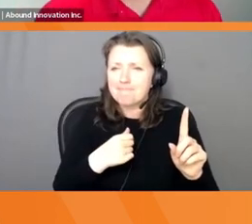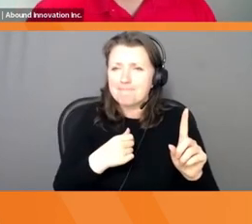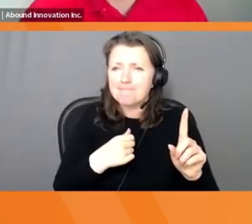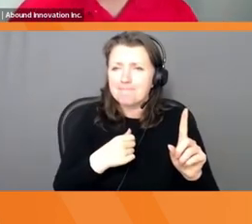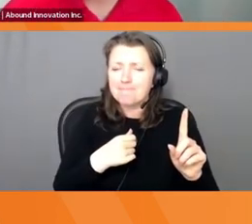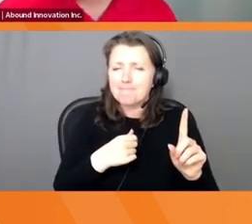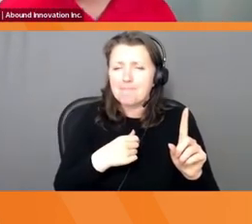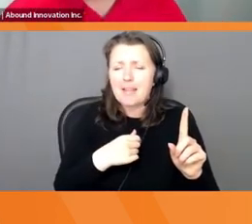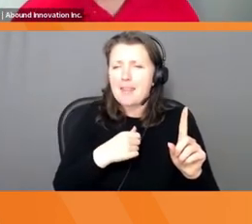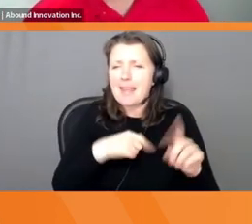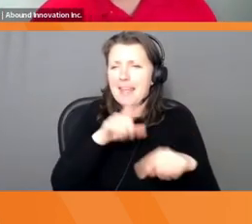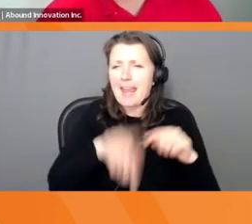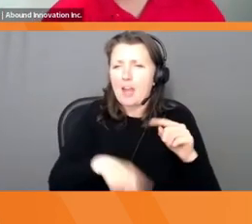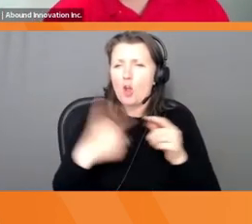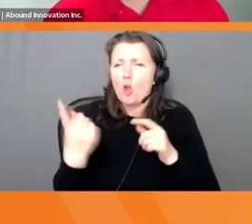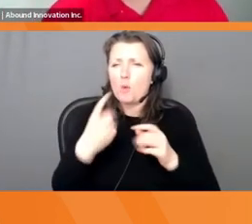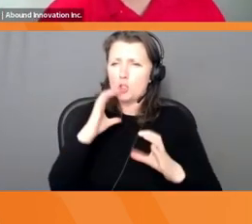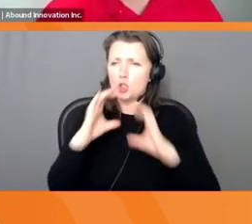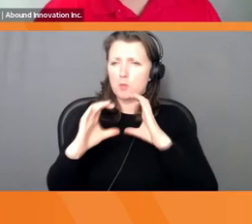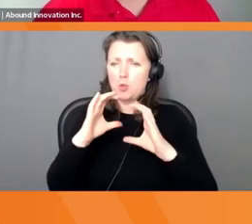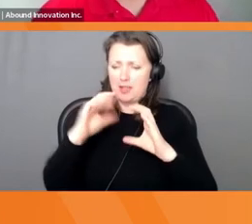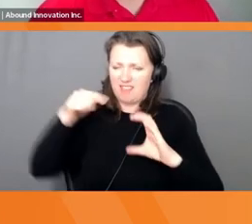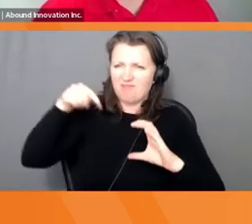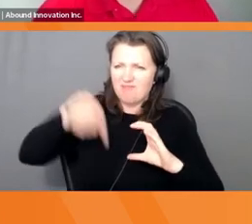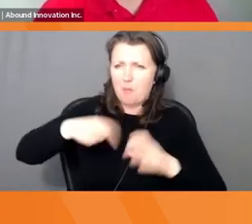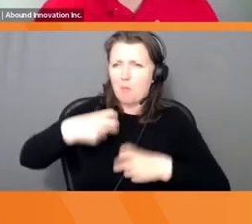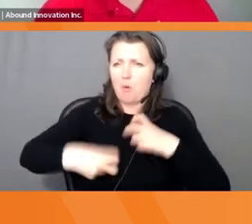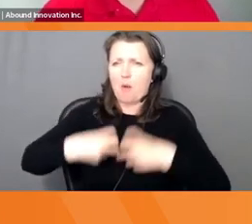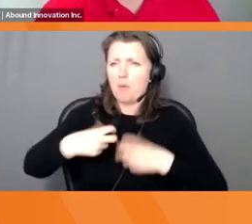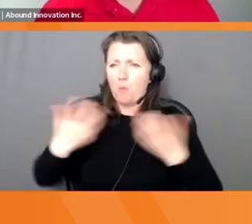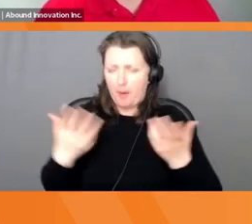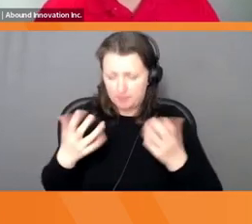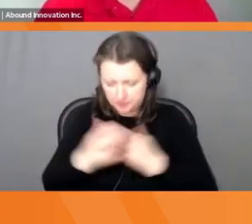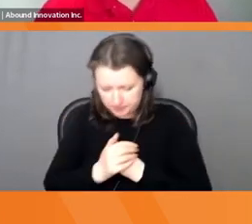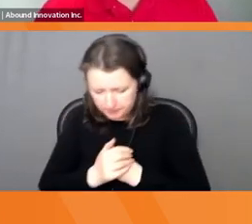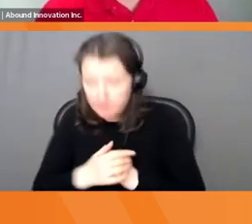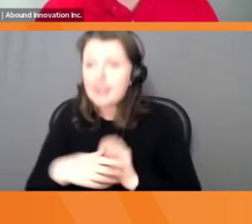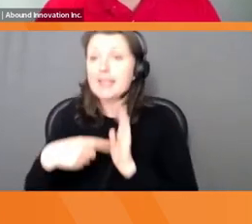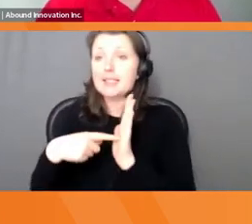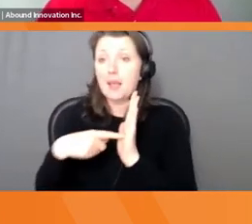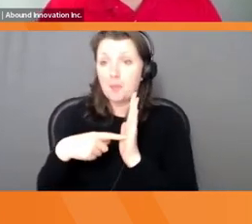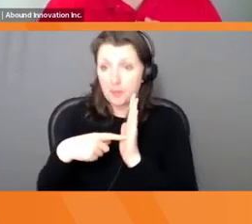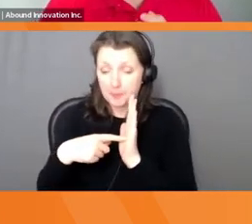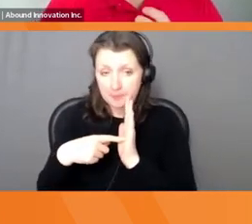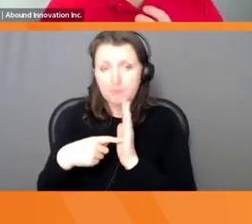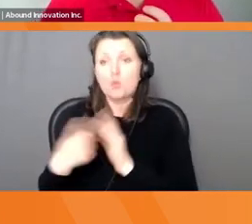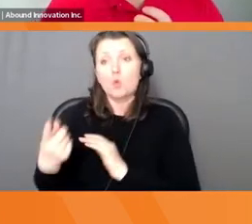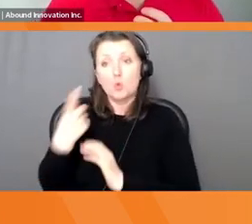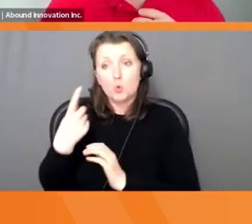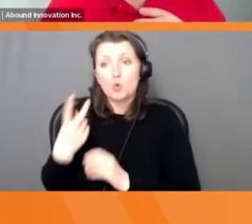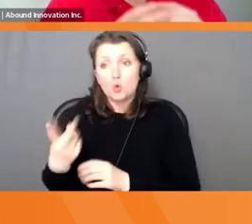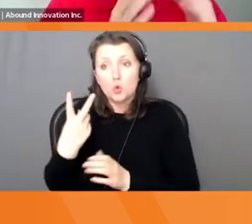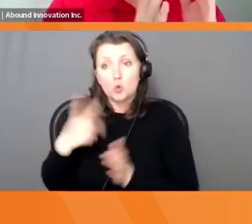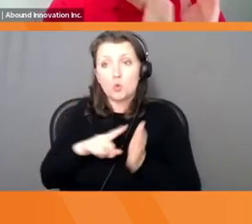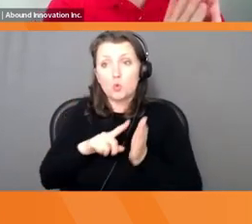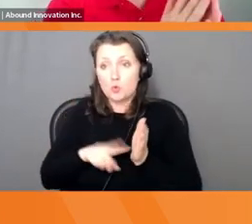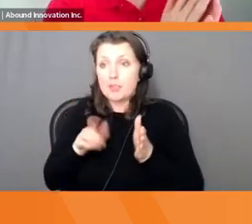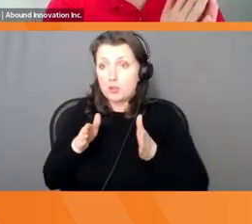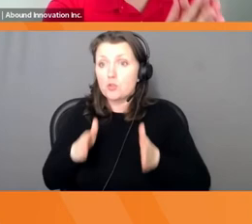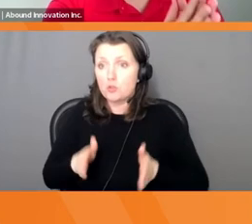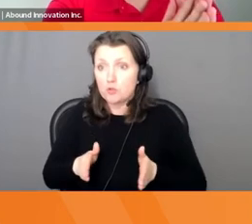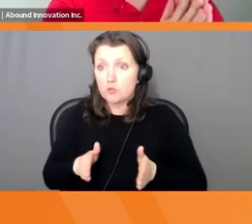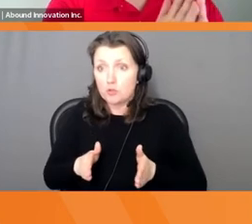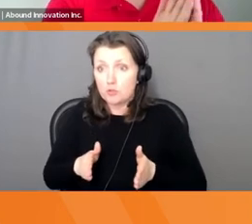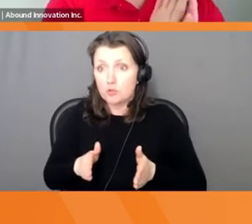give you a quick story. There are these two researchers that were trying to understand how an